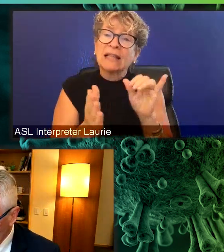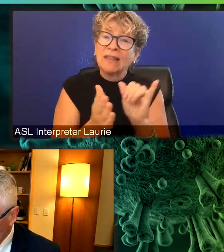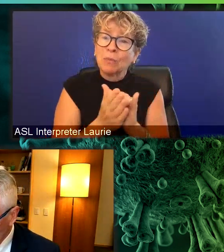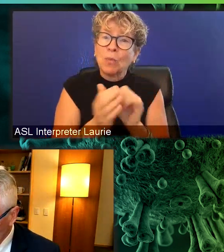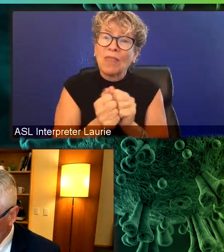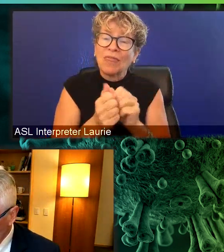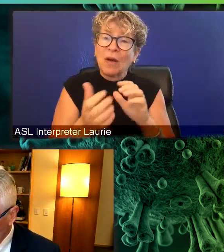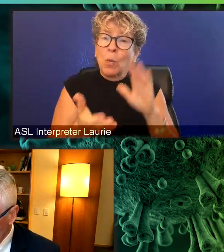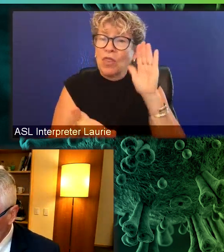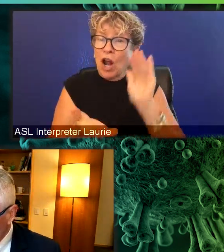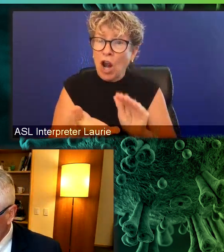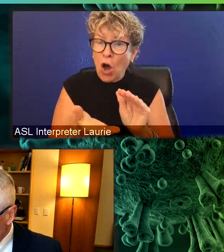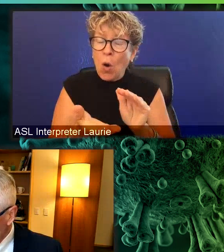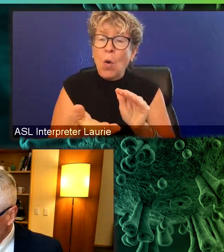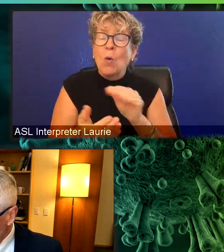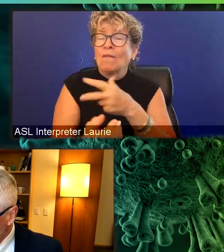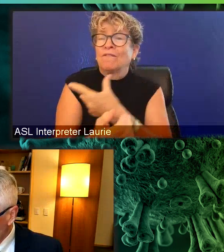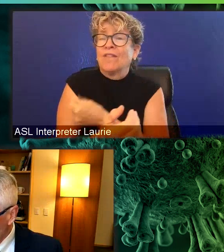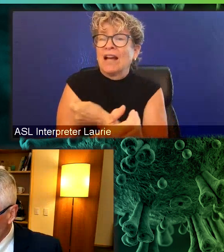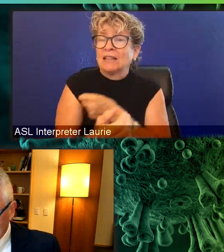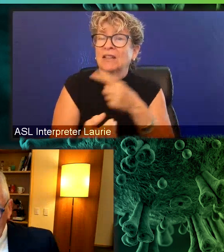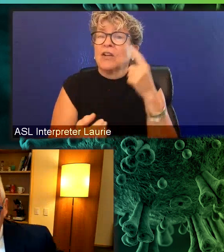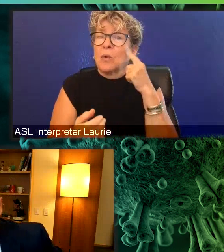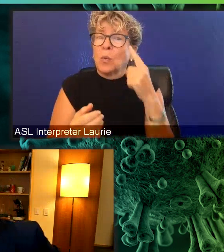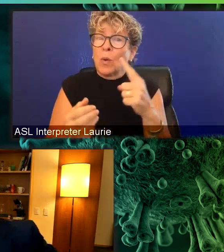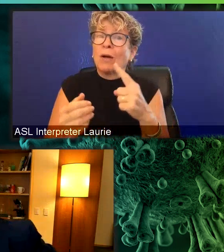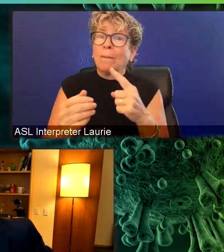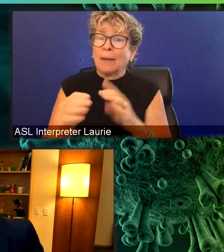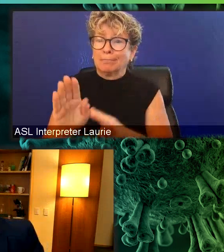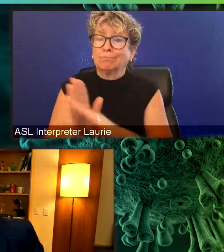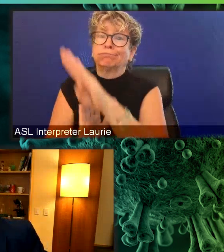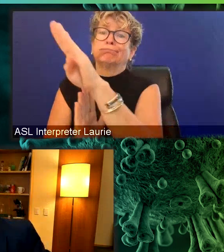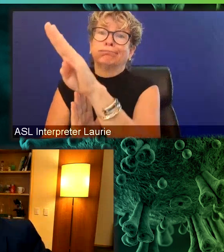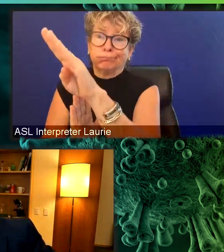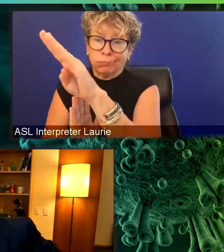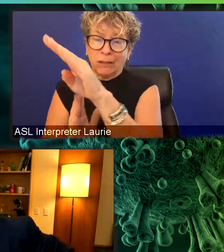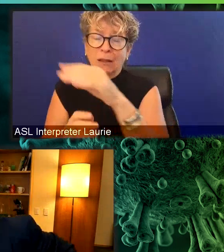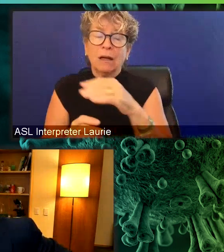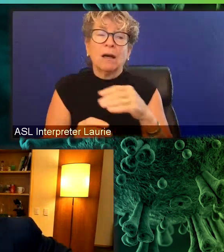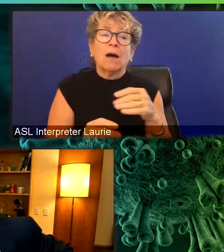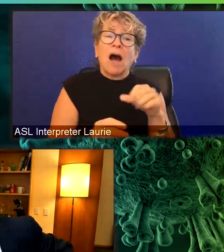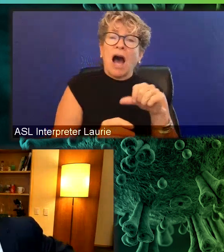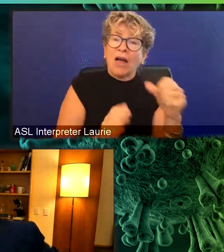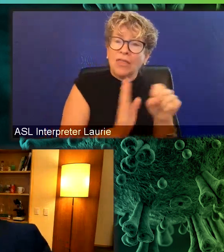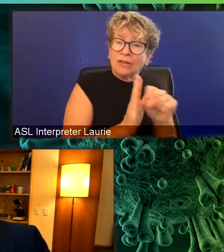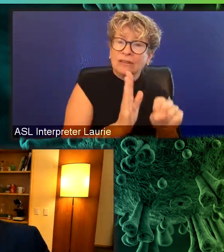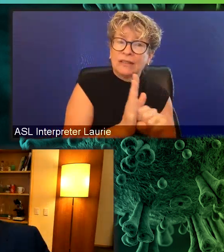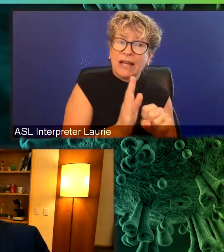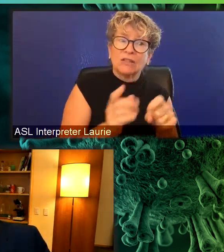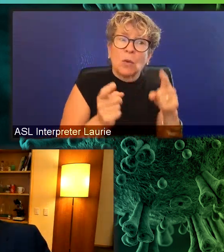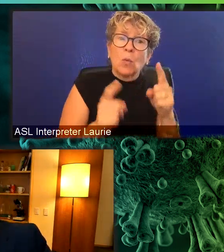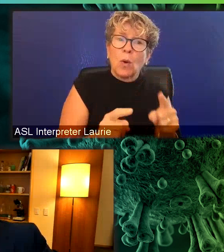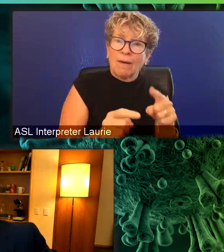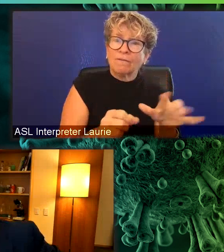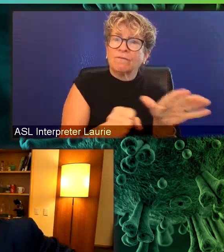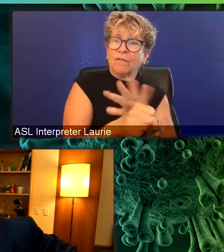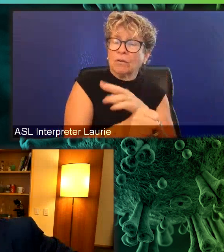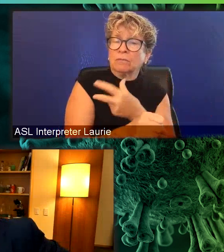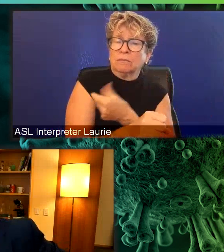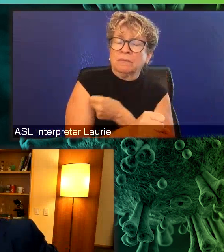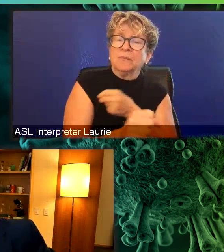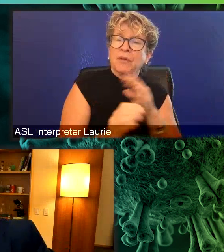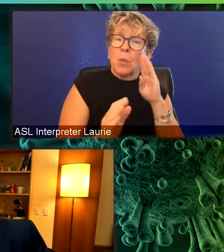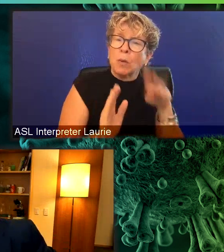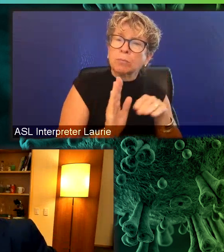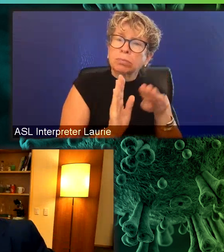with, um, with more vaccination will peak lower, but we're still on track right now to have higher caseloads in King County in the next